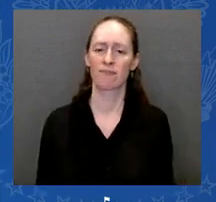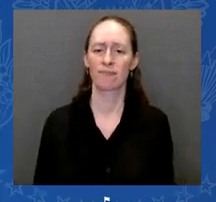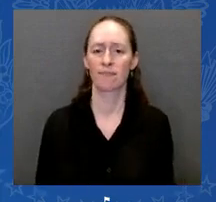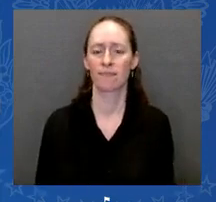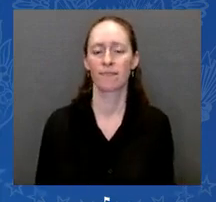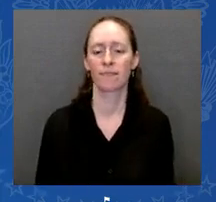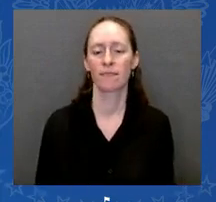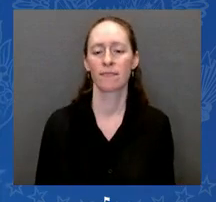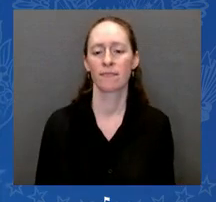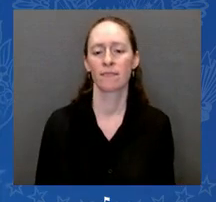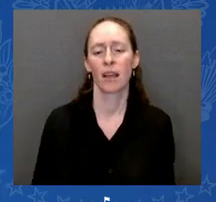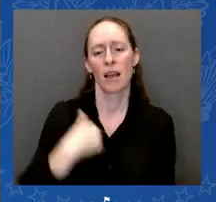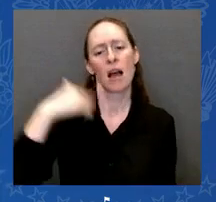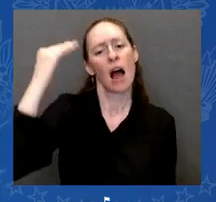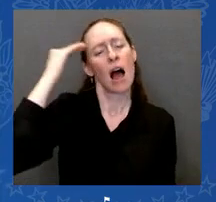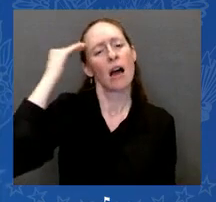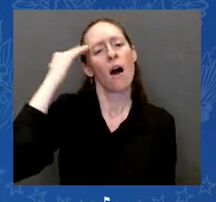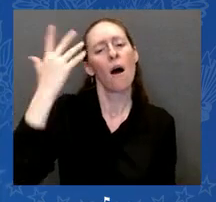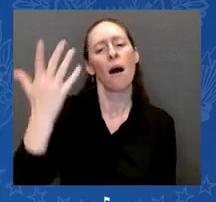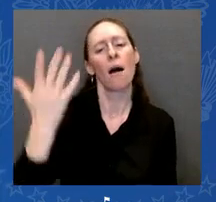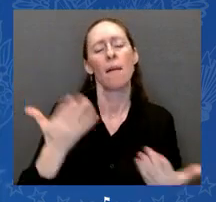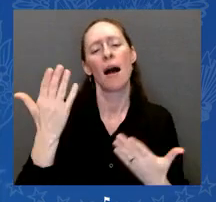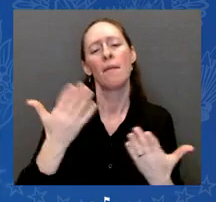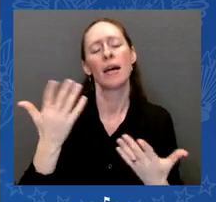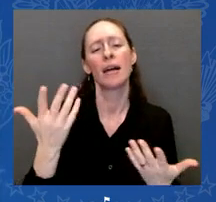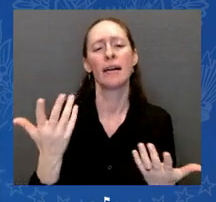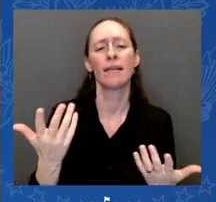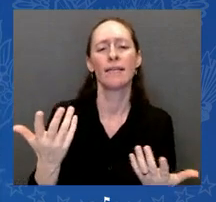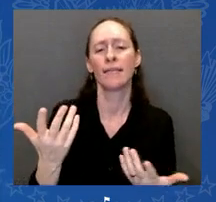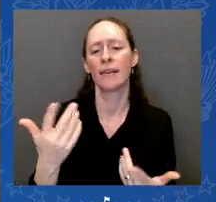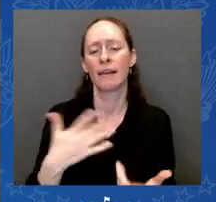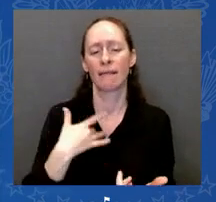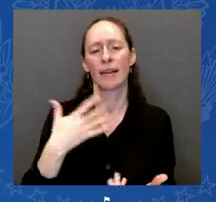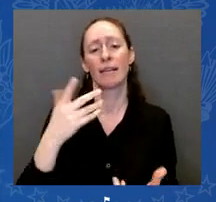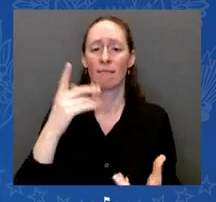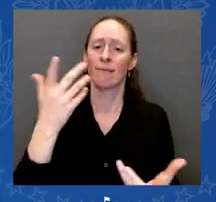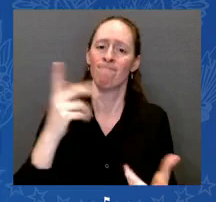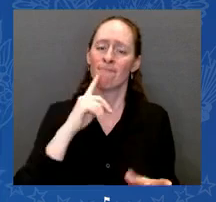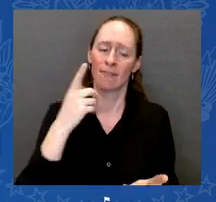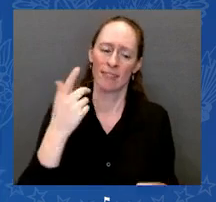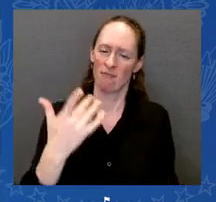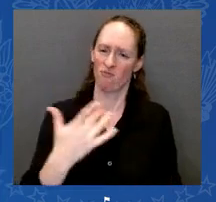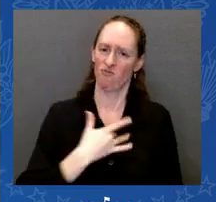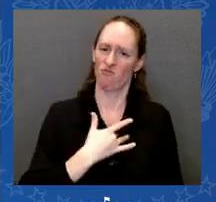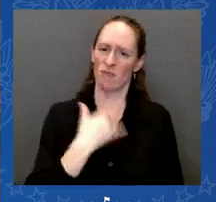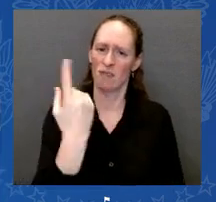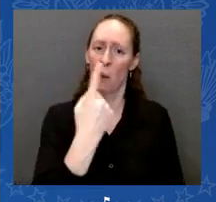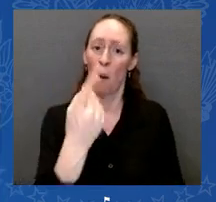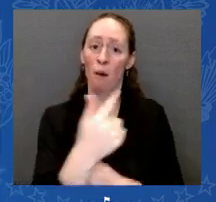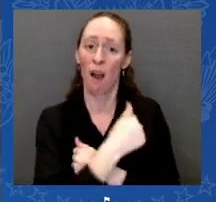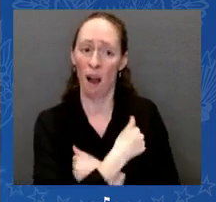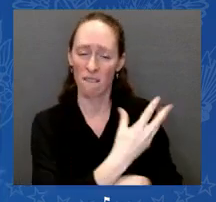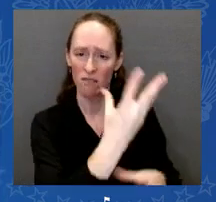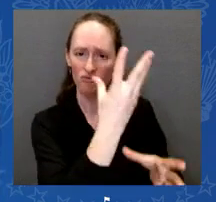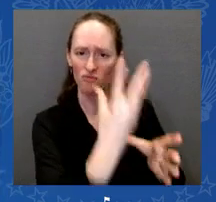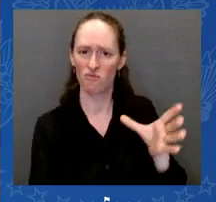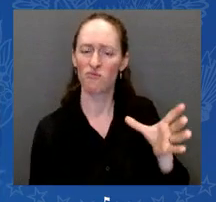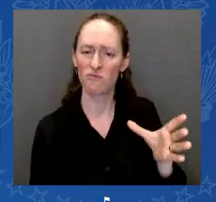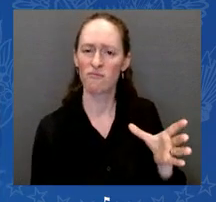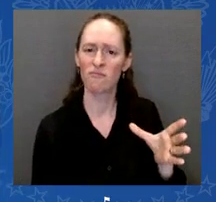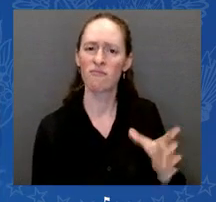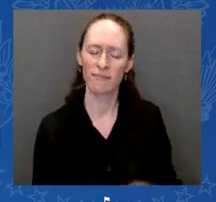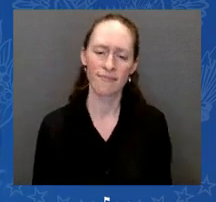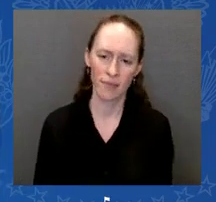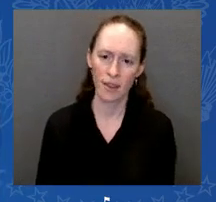It'll be an anniversary on the 18th of this month that I lost my wife and daughter and nearly lost my two sons with a tractor-trailer